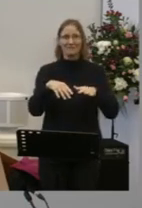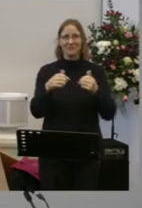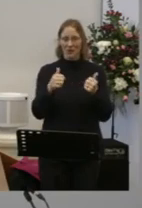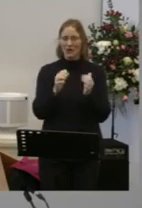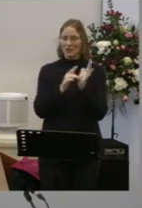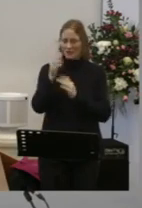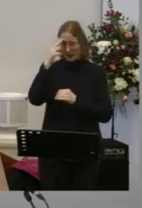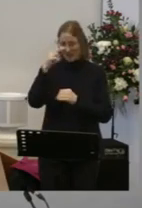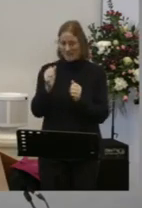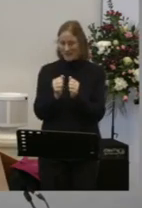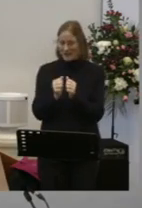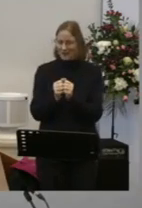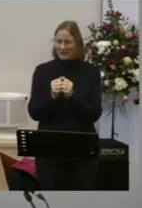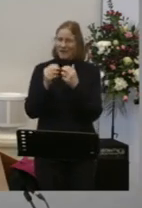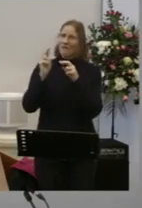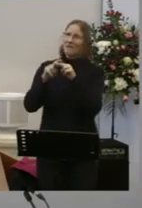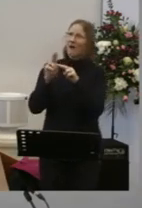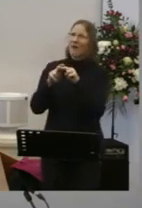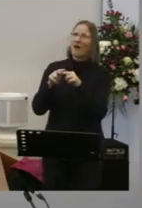Father we thank you for who you are